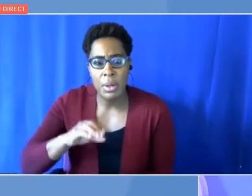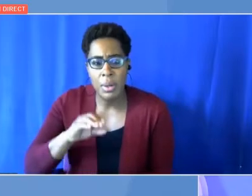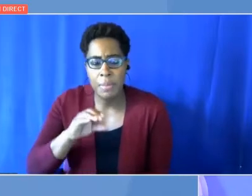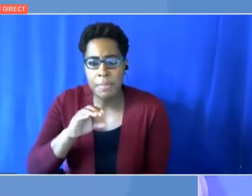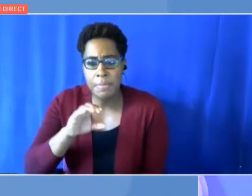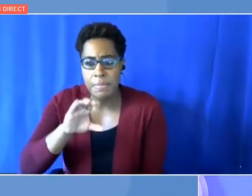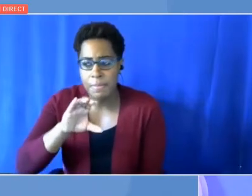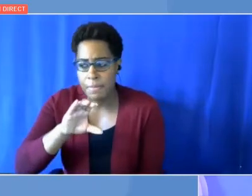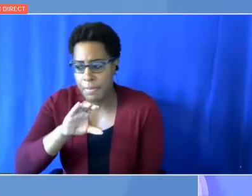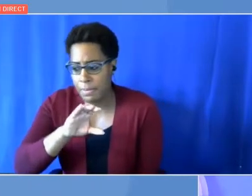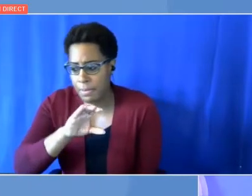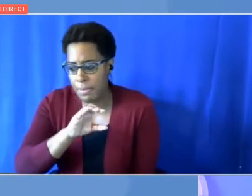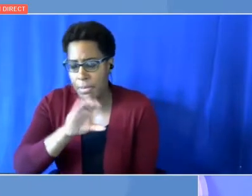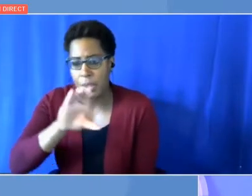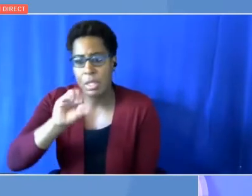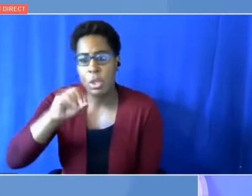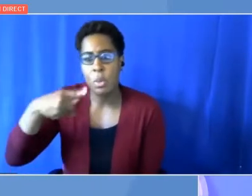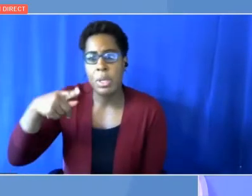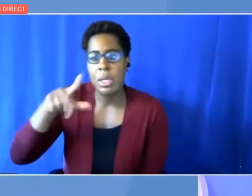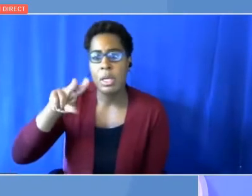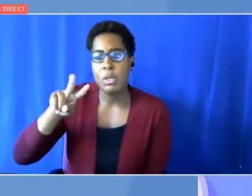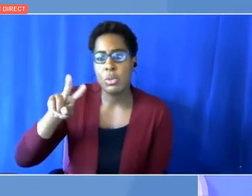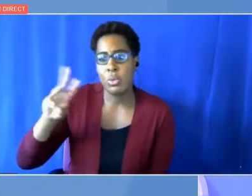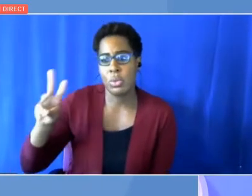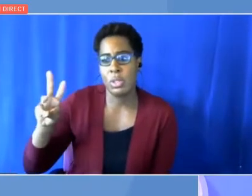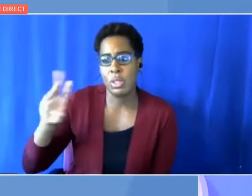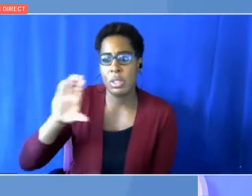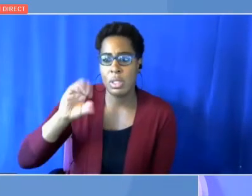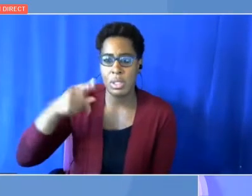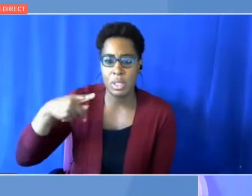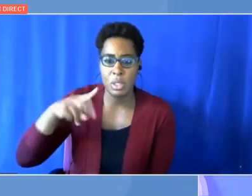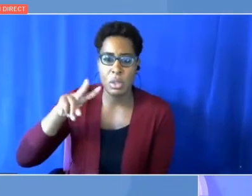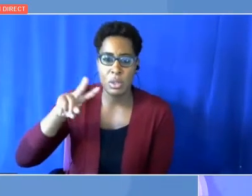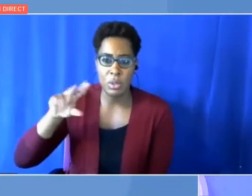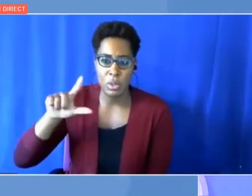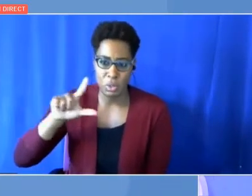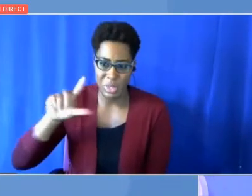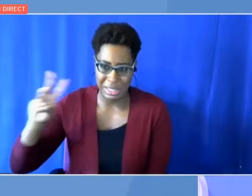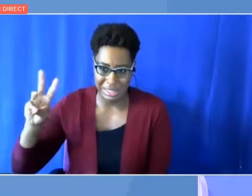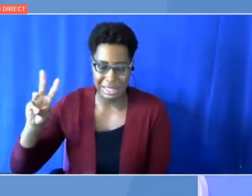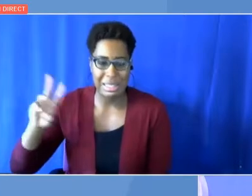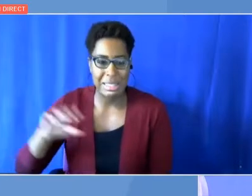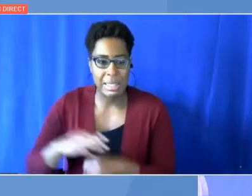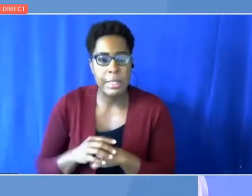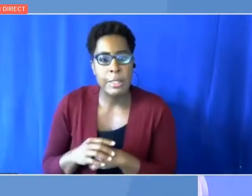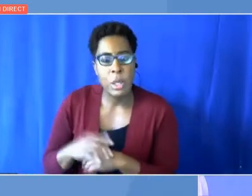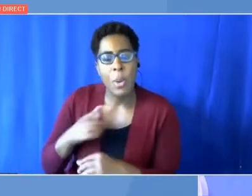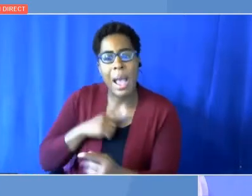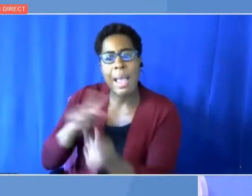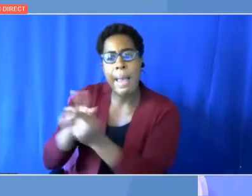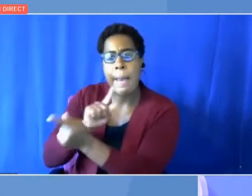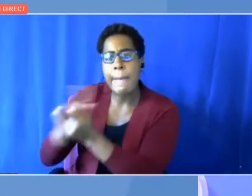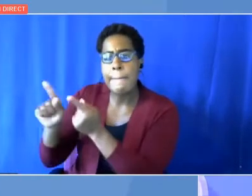the 31st of October. And at the time when I met my European counterparts, and I'm very happy that Fatih spoke about solidarity,